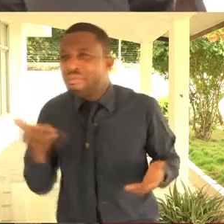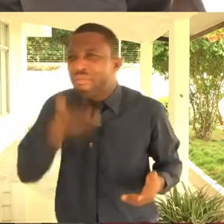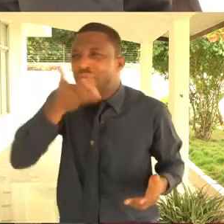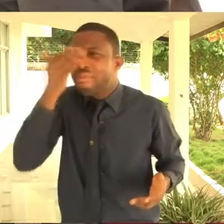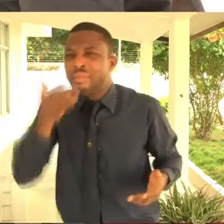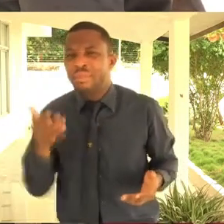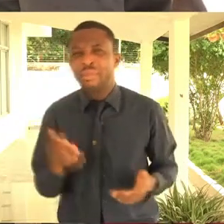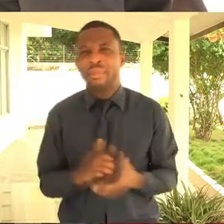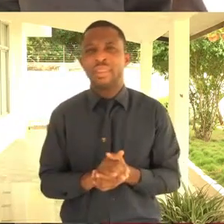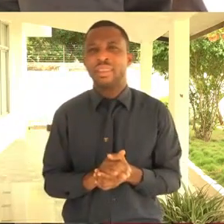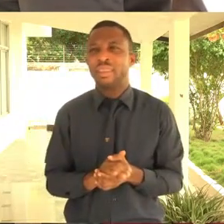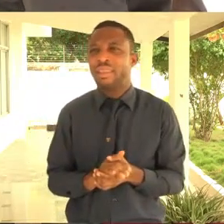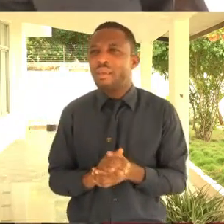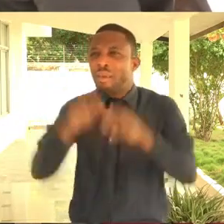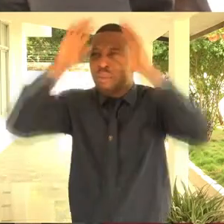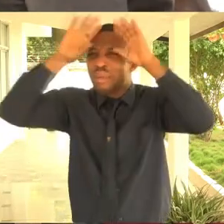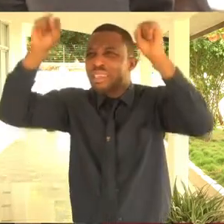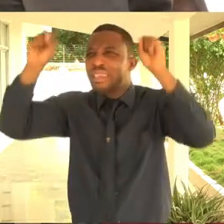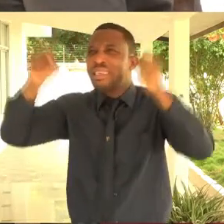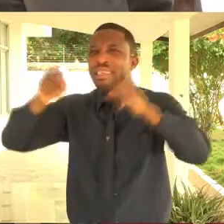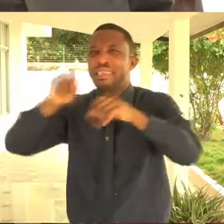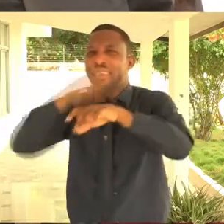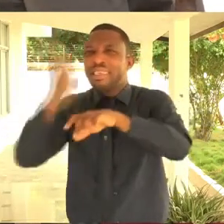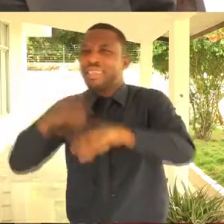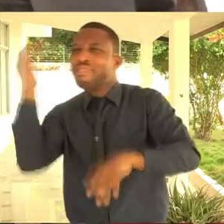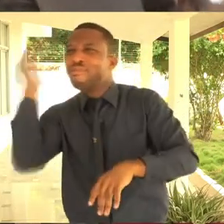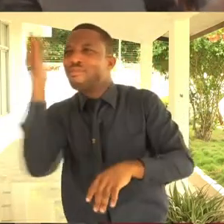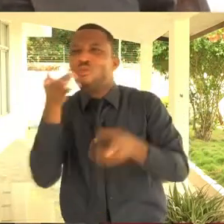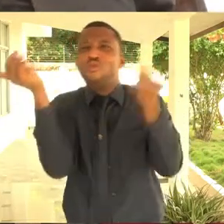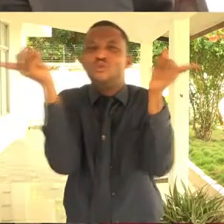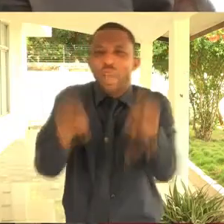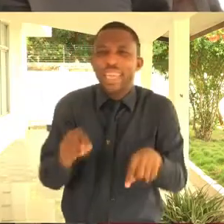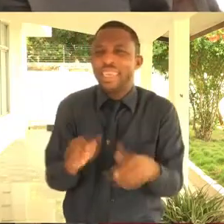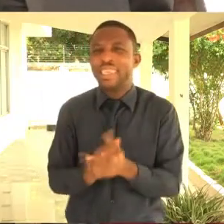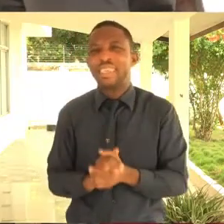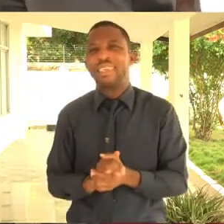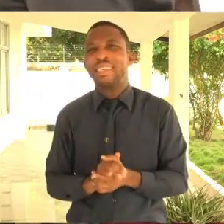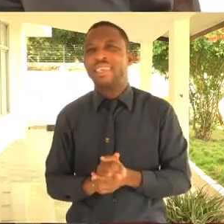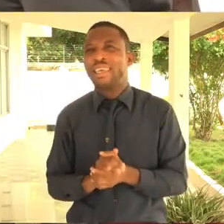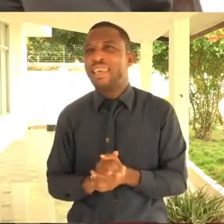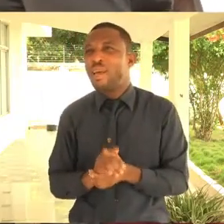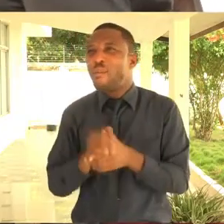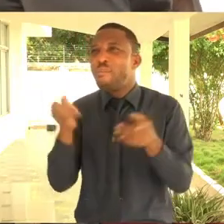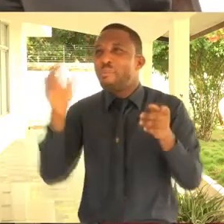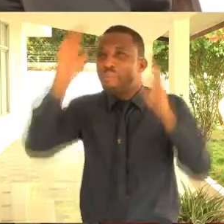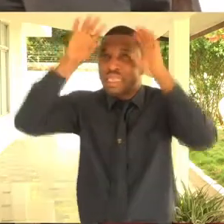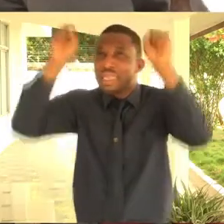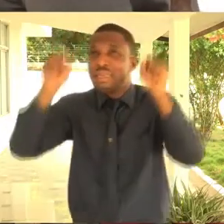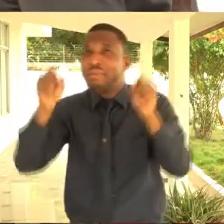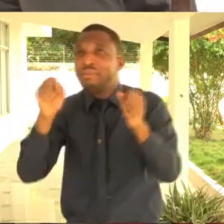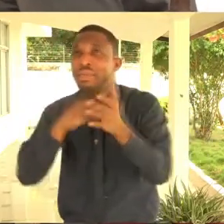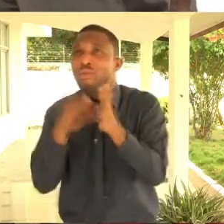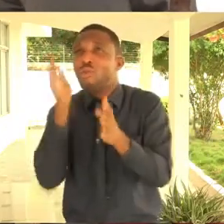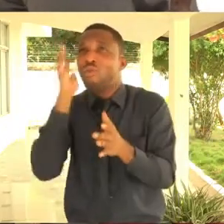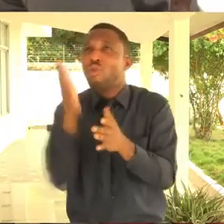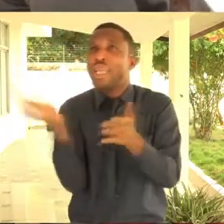So what is it? They have not found the vaccine. When is the president going to give the next update? And what are the